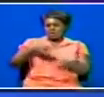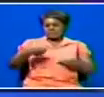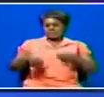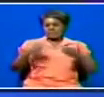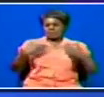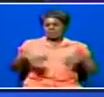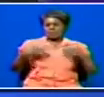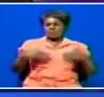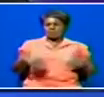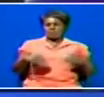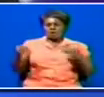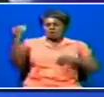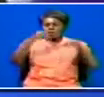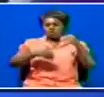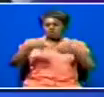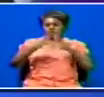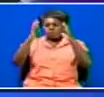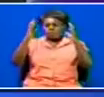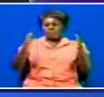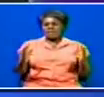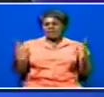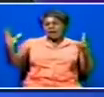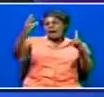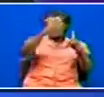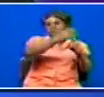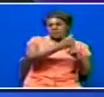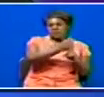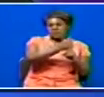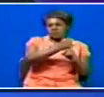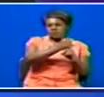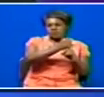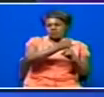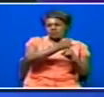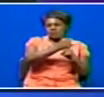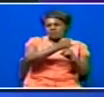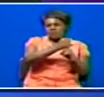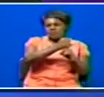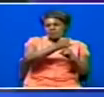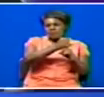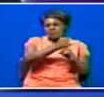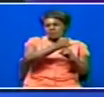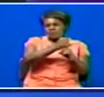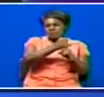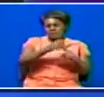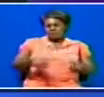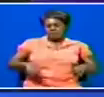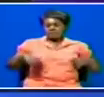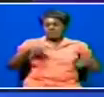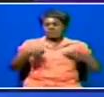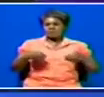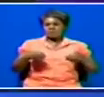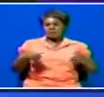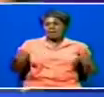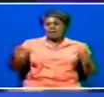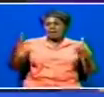who have made tremendous effort or who have achieved, literally, people living with disability who have